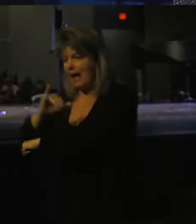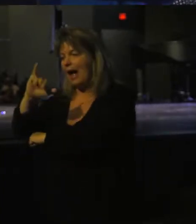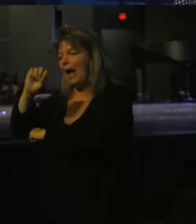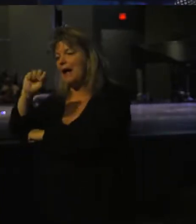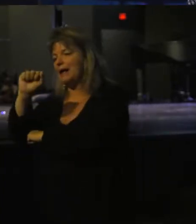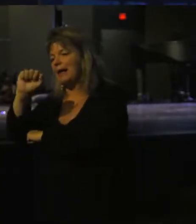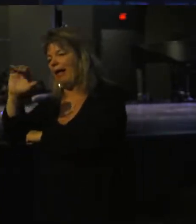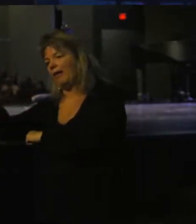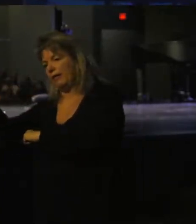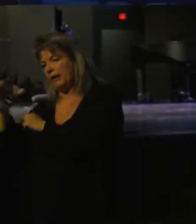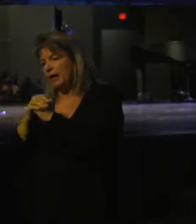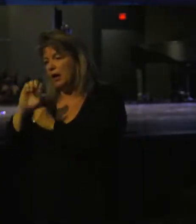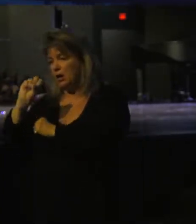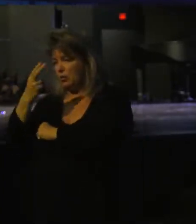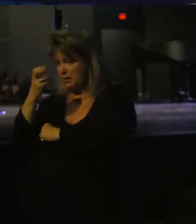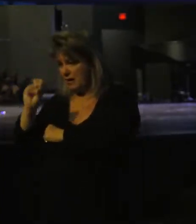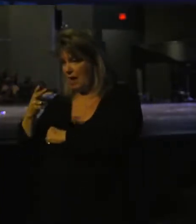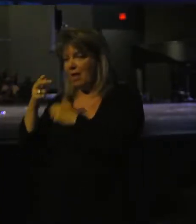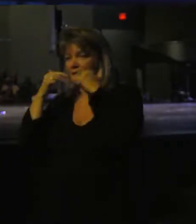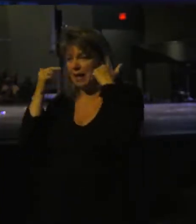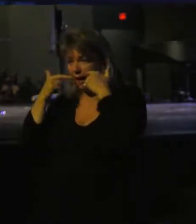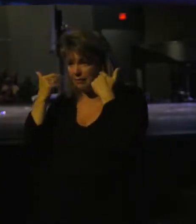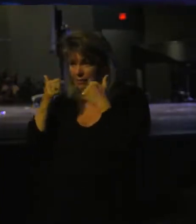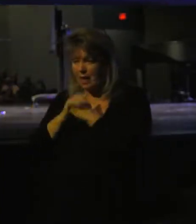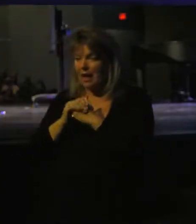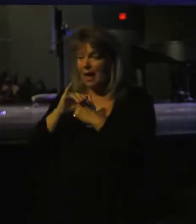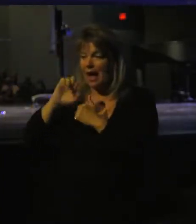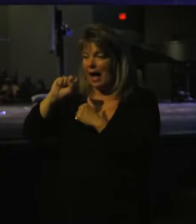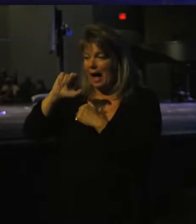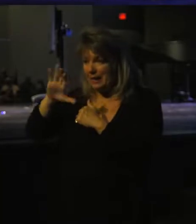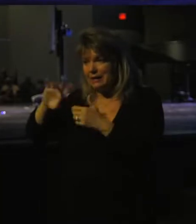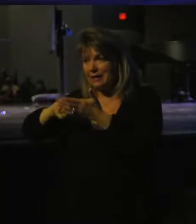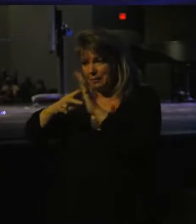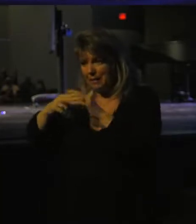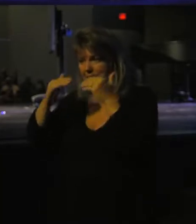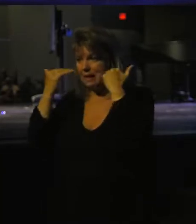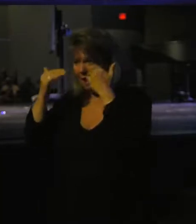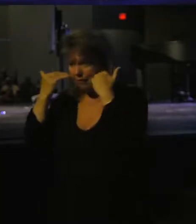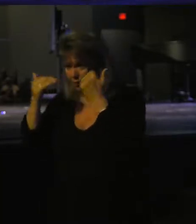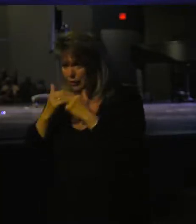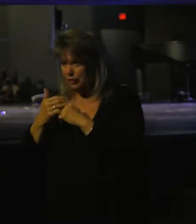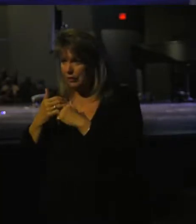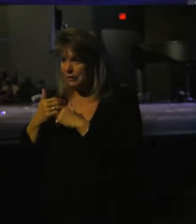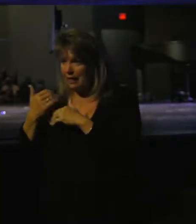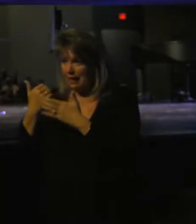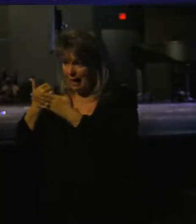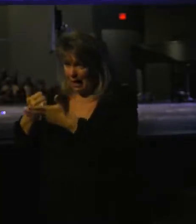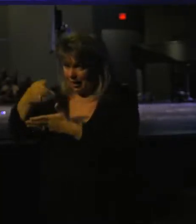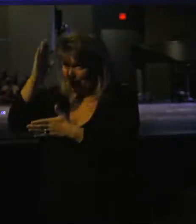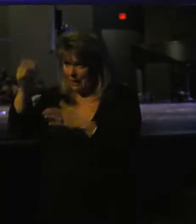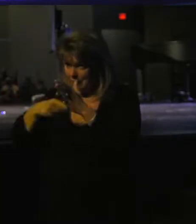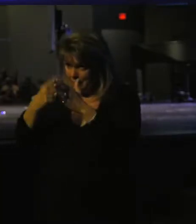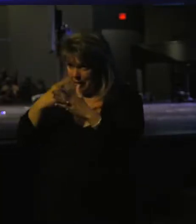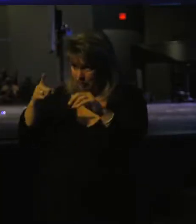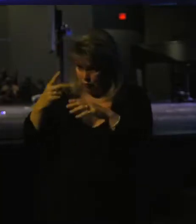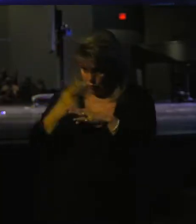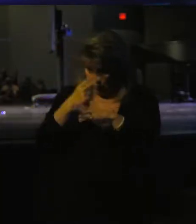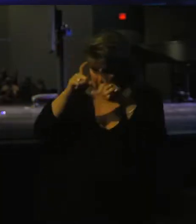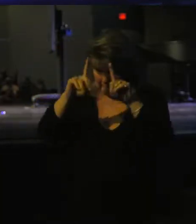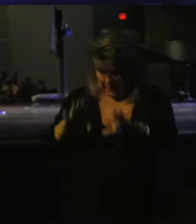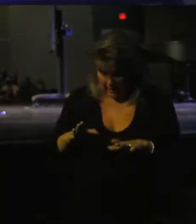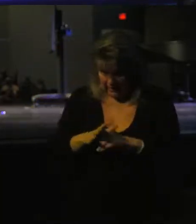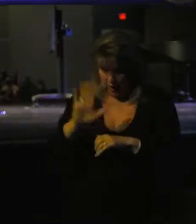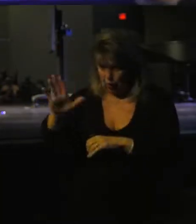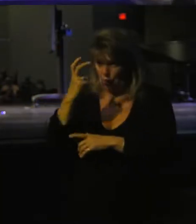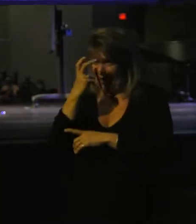Isaac who Sarah laughs about but then Isaac means laughter. That's just a little hint there that God will sometimes use a test and your